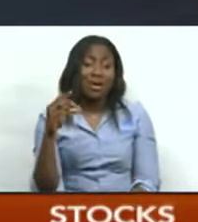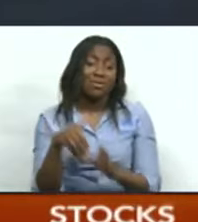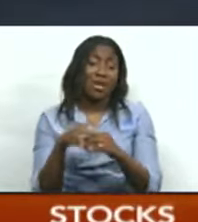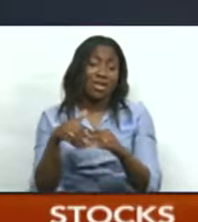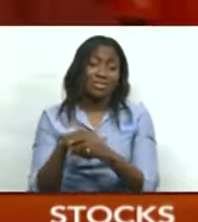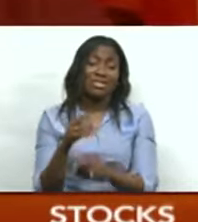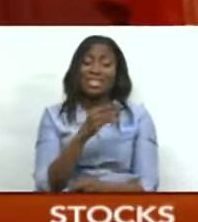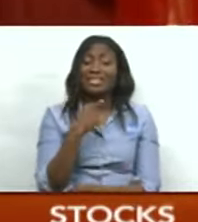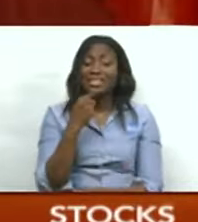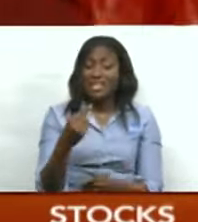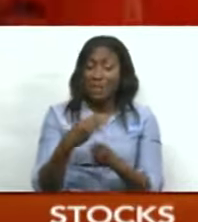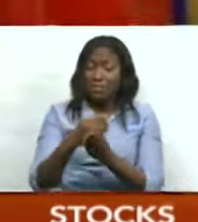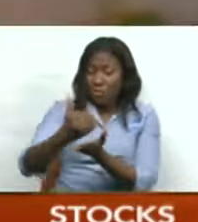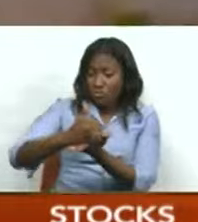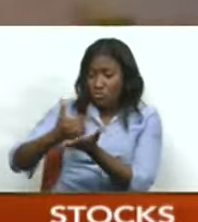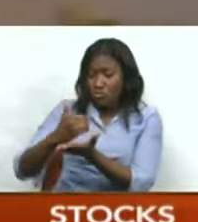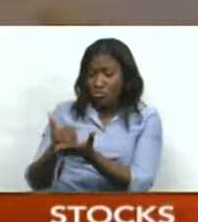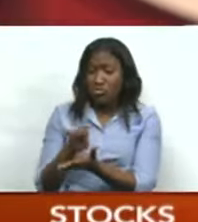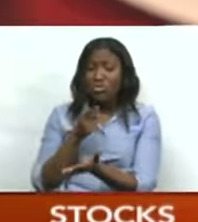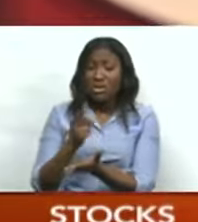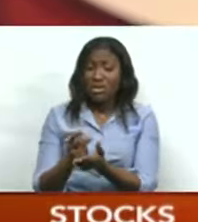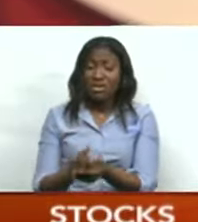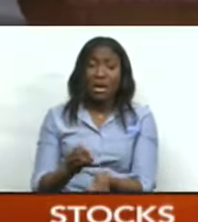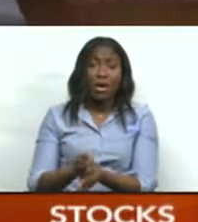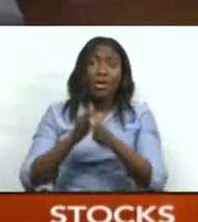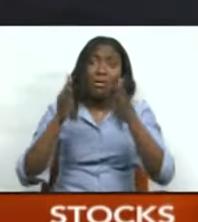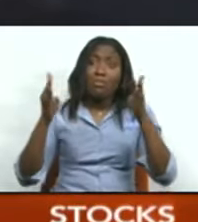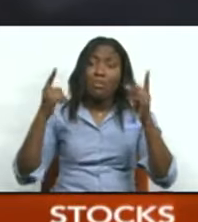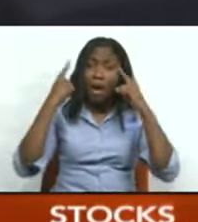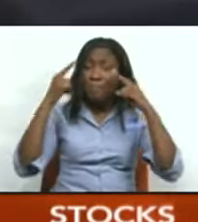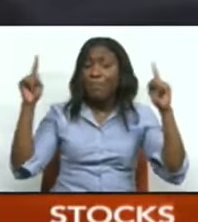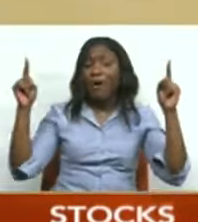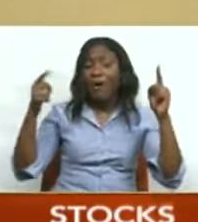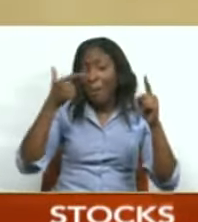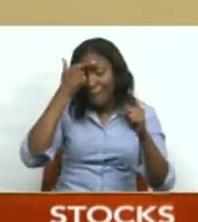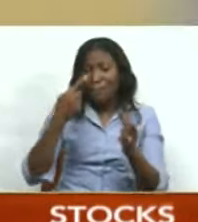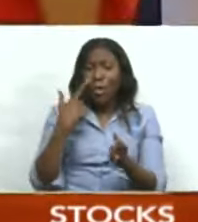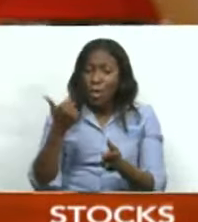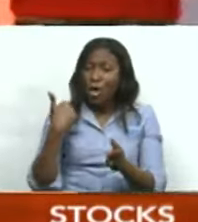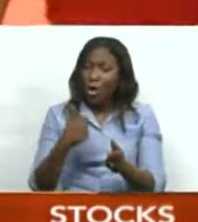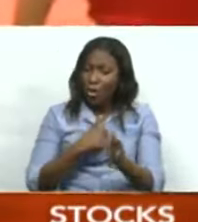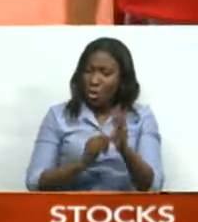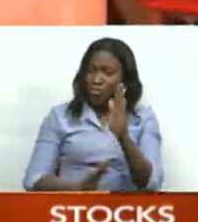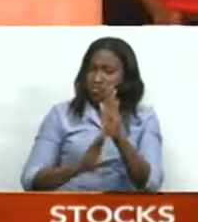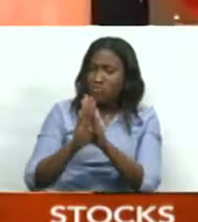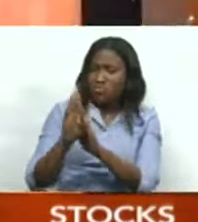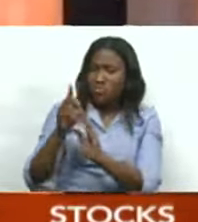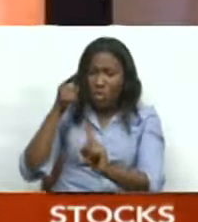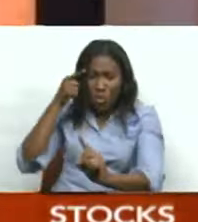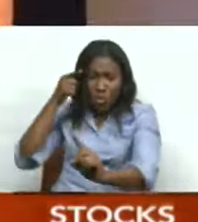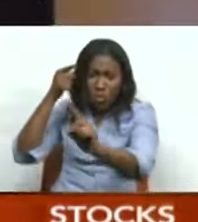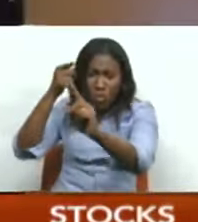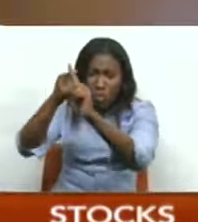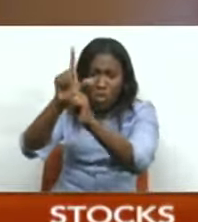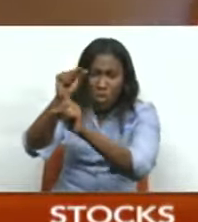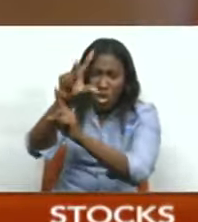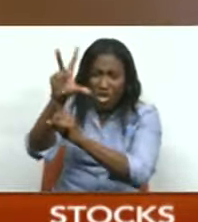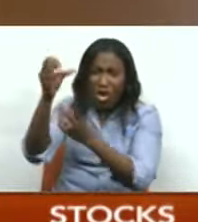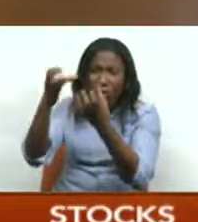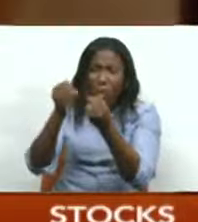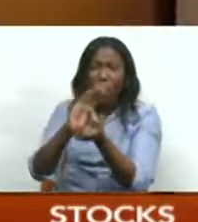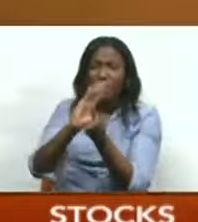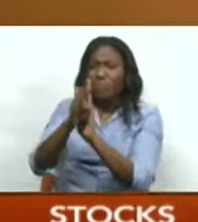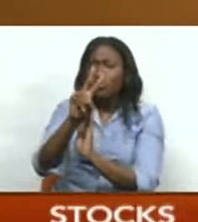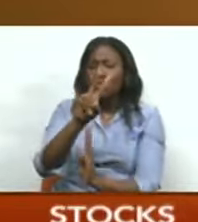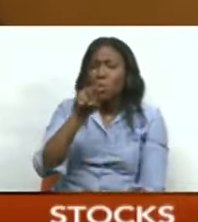the revenue achieved was a significant milestone as it demonstrates progress towards its 2030 vision of becoming a U.S. $2